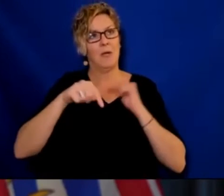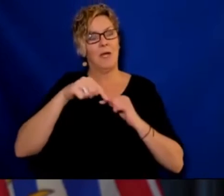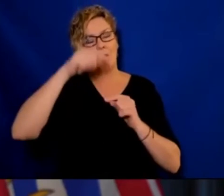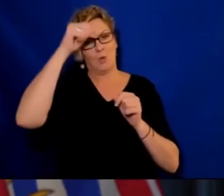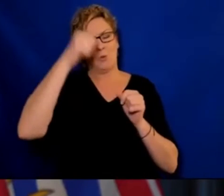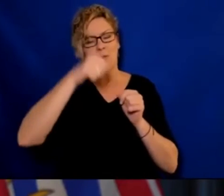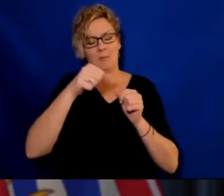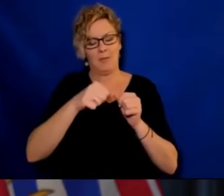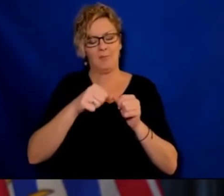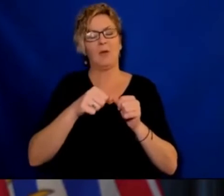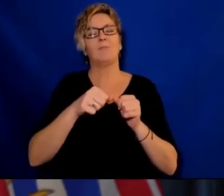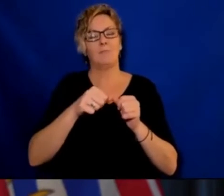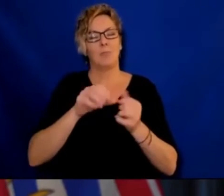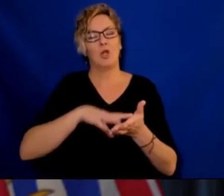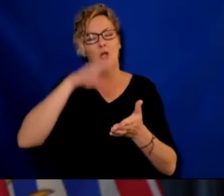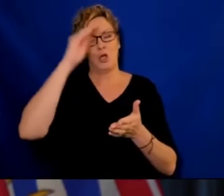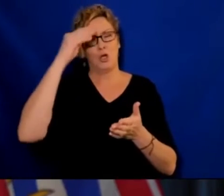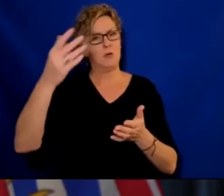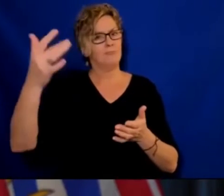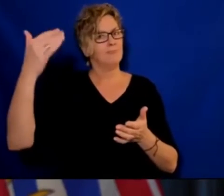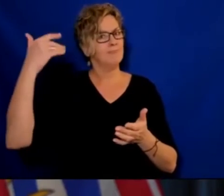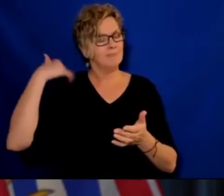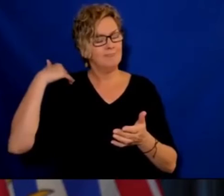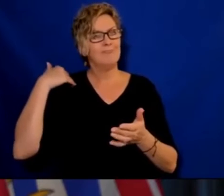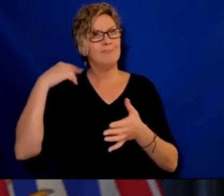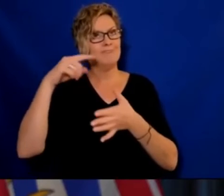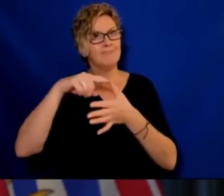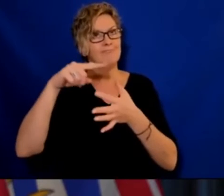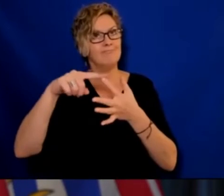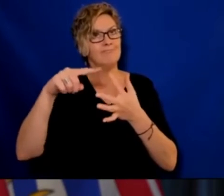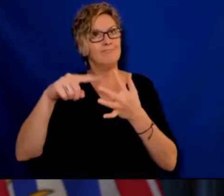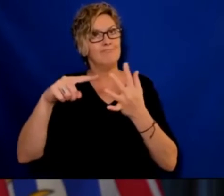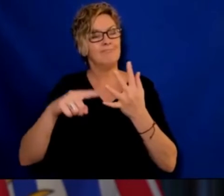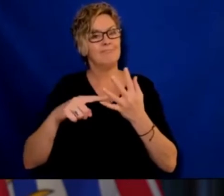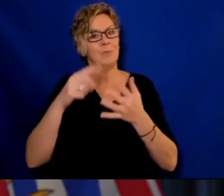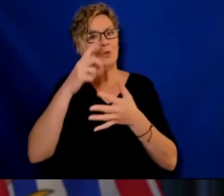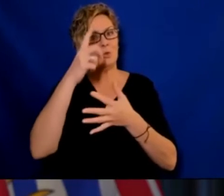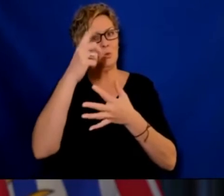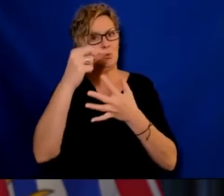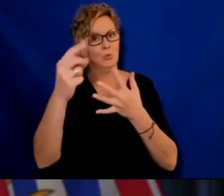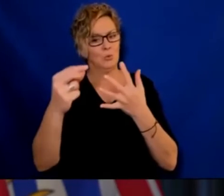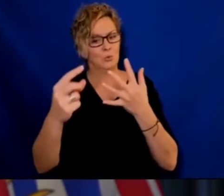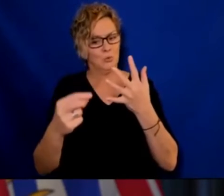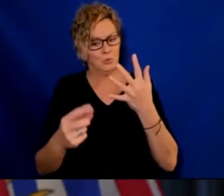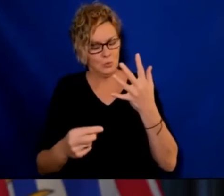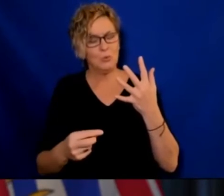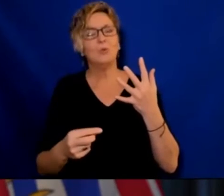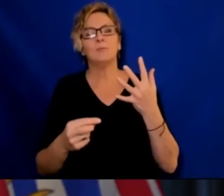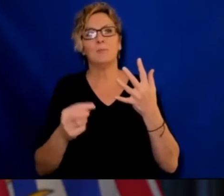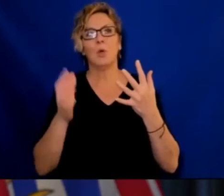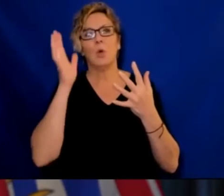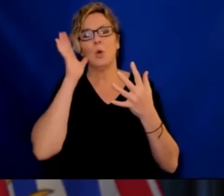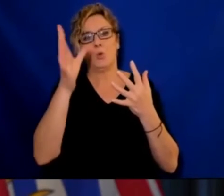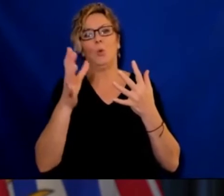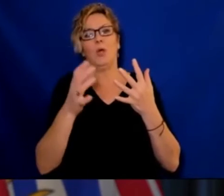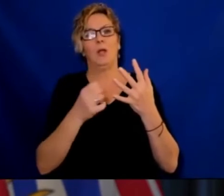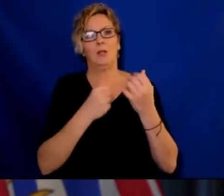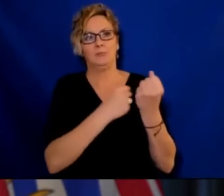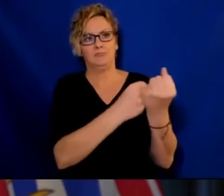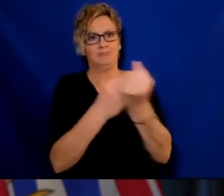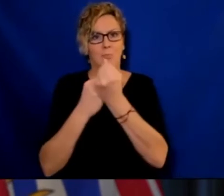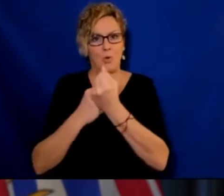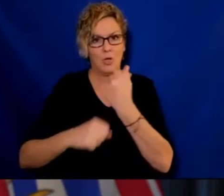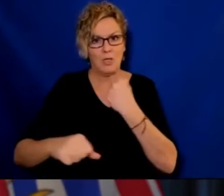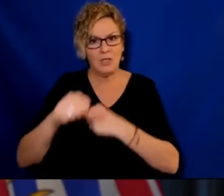that we need to keep doing to support each other to do those too. It's how we reduce our risks,